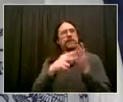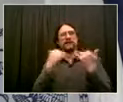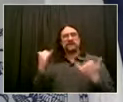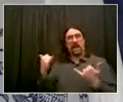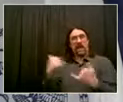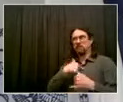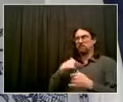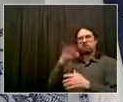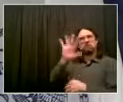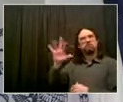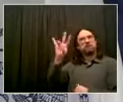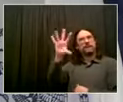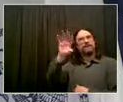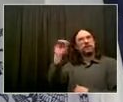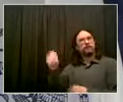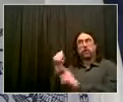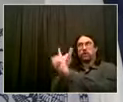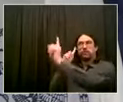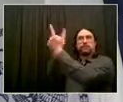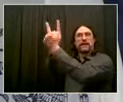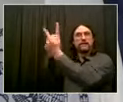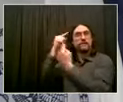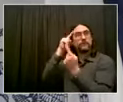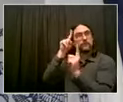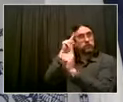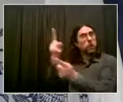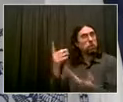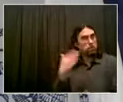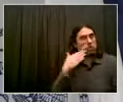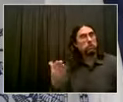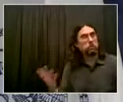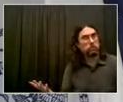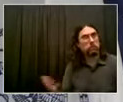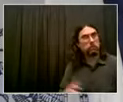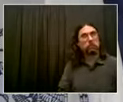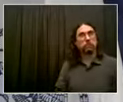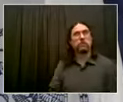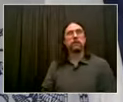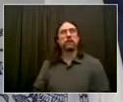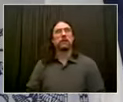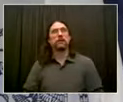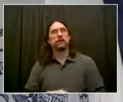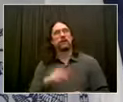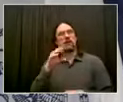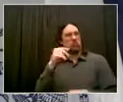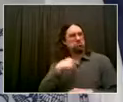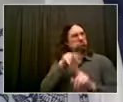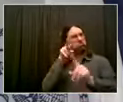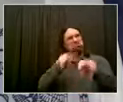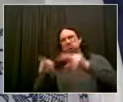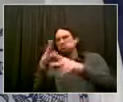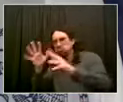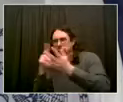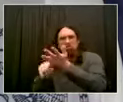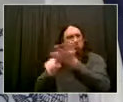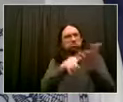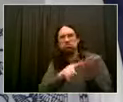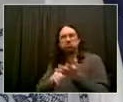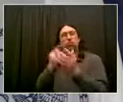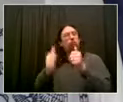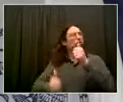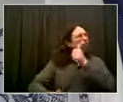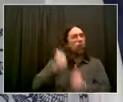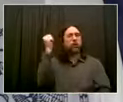this is going to be about focusing on the doctors and pediatricians reaching out more